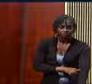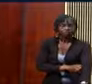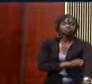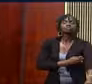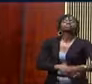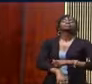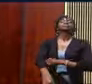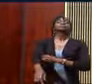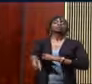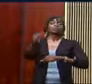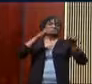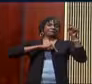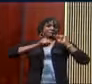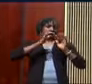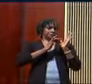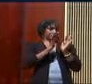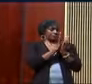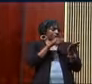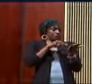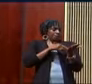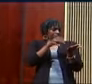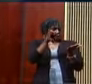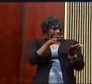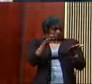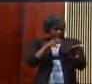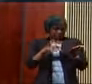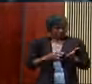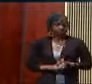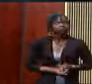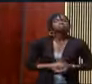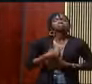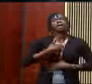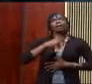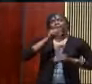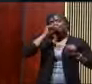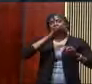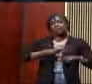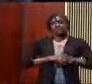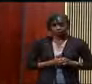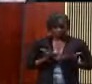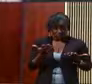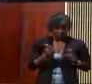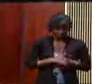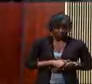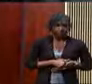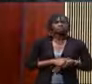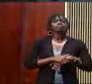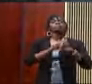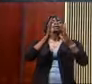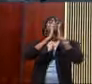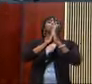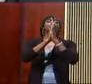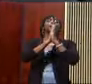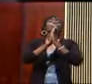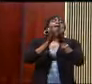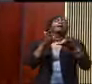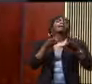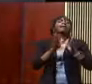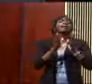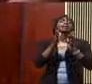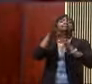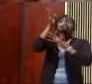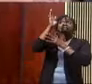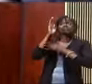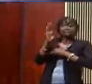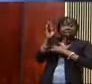The text lets us know this, and this blesses me right here, and that is that prayer sets the stage. Watch this. For